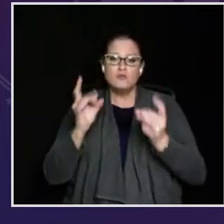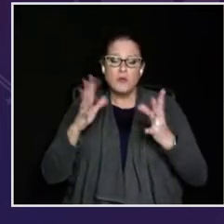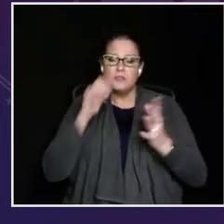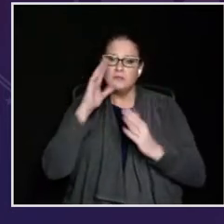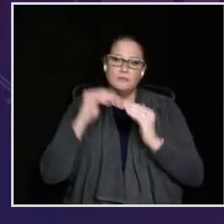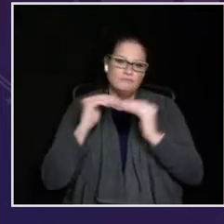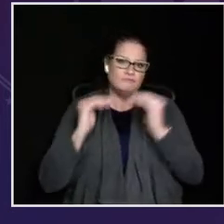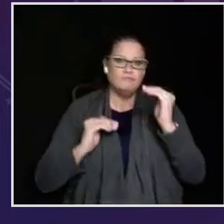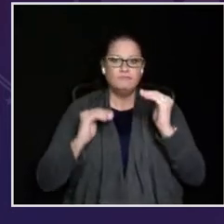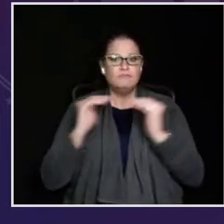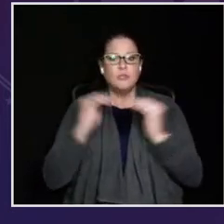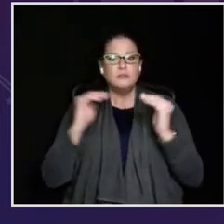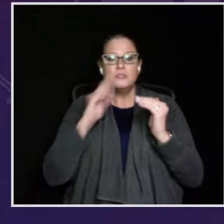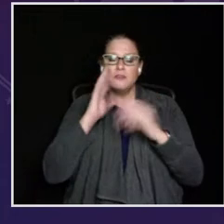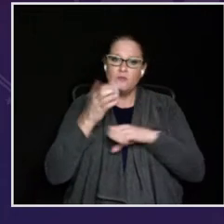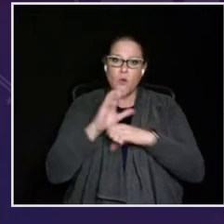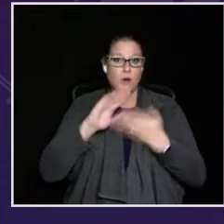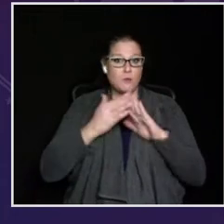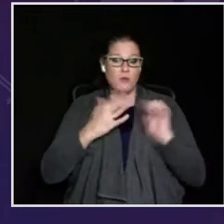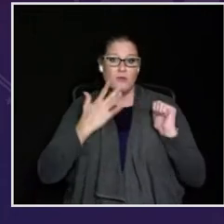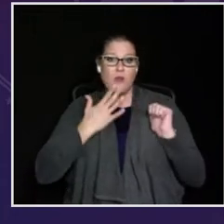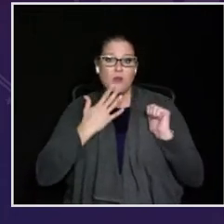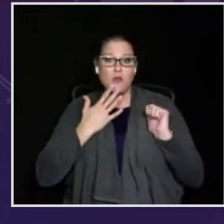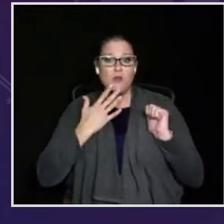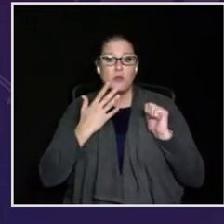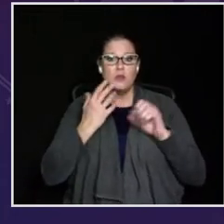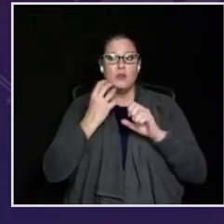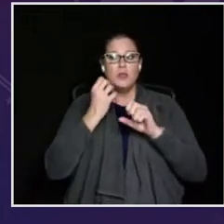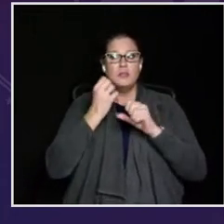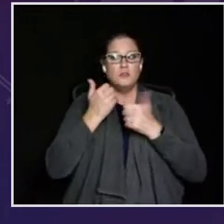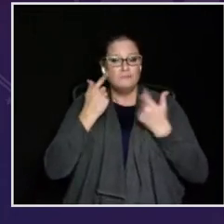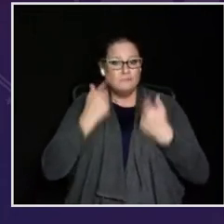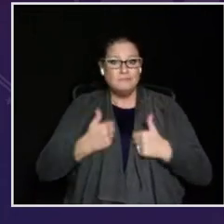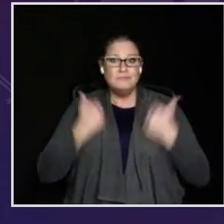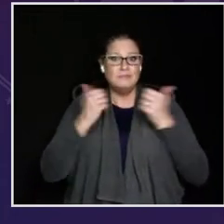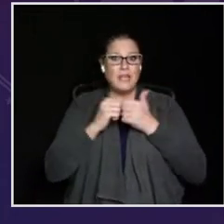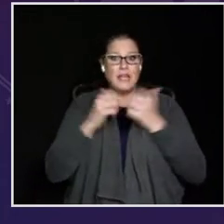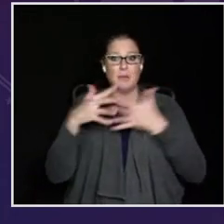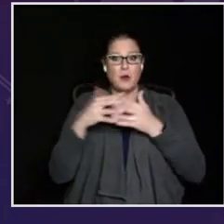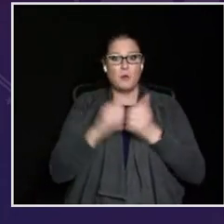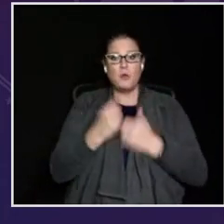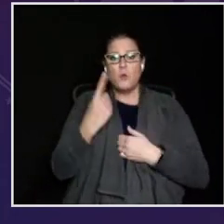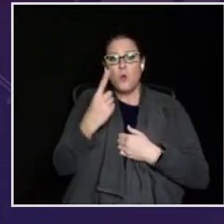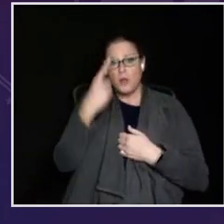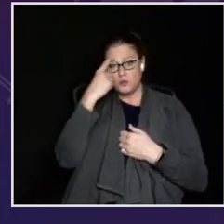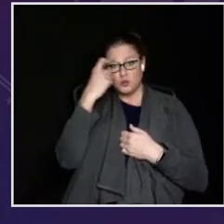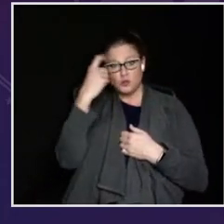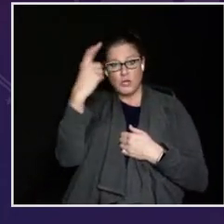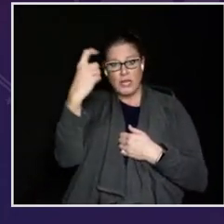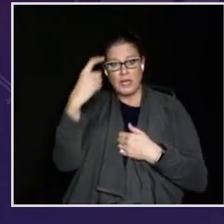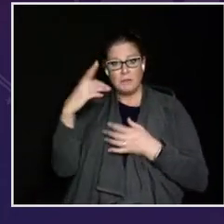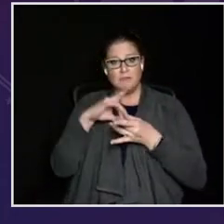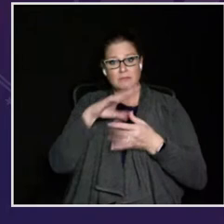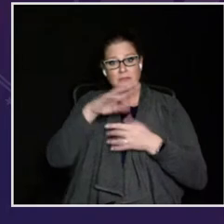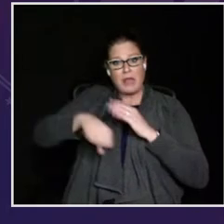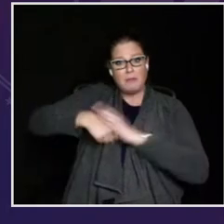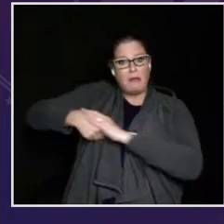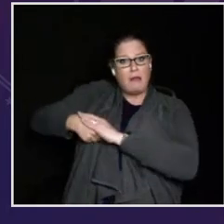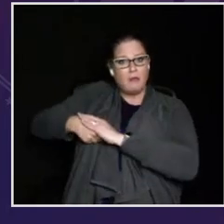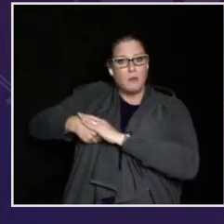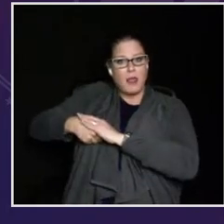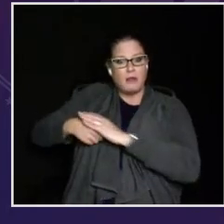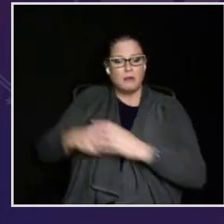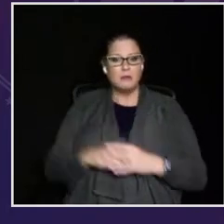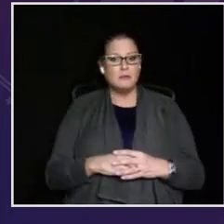wages, and lifelines. The crisis of injustice that has forced communities of color to make it in America